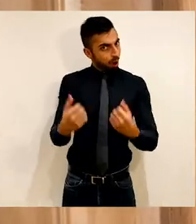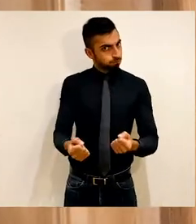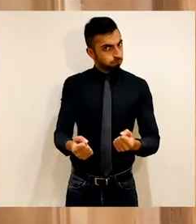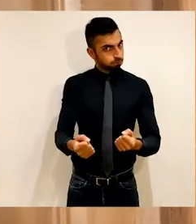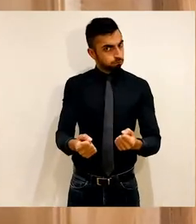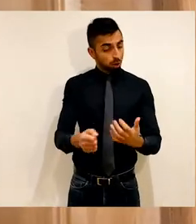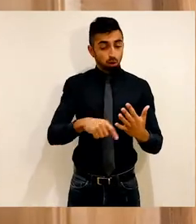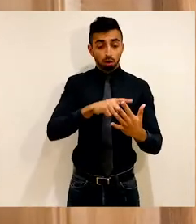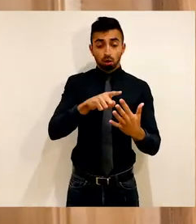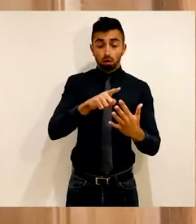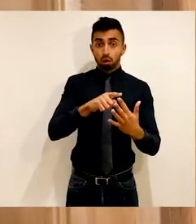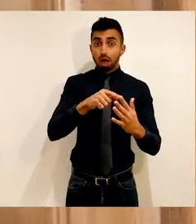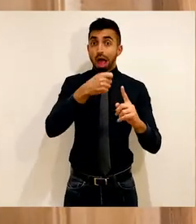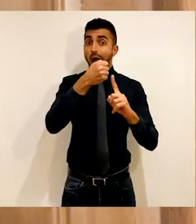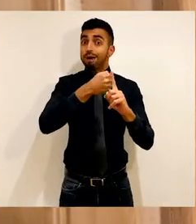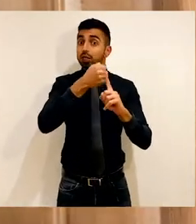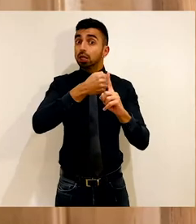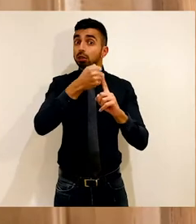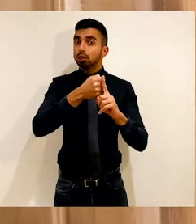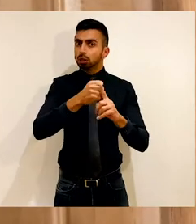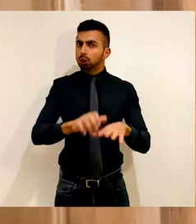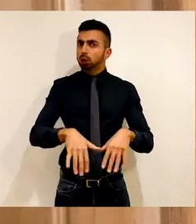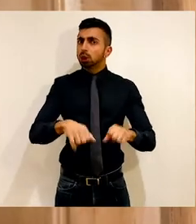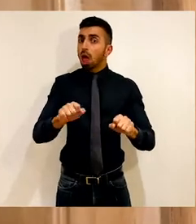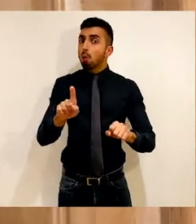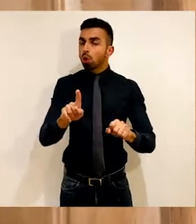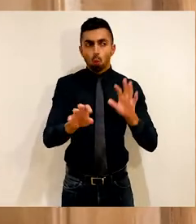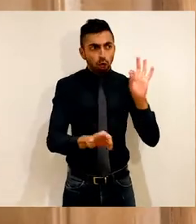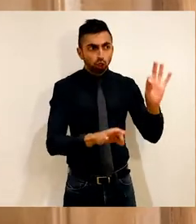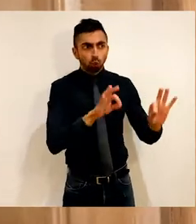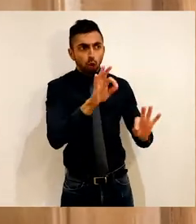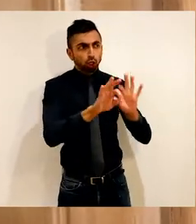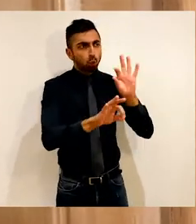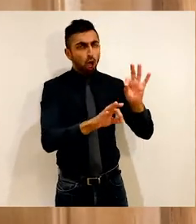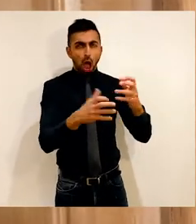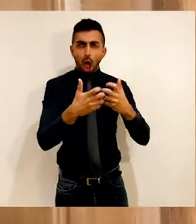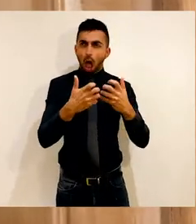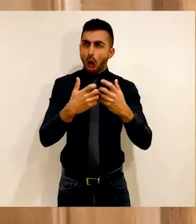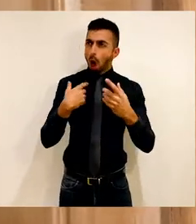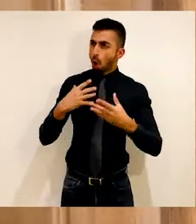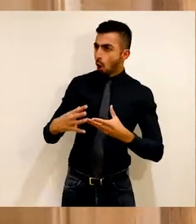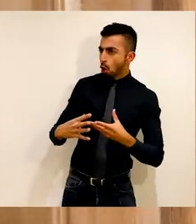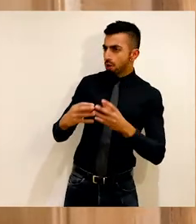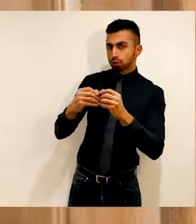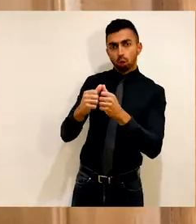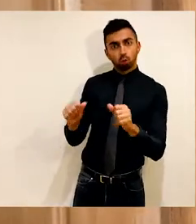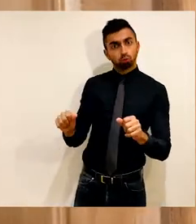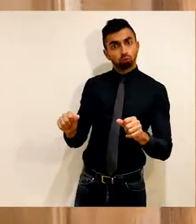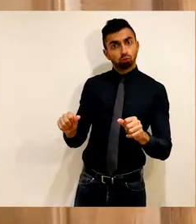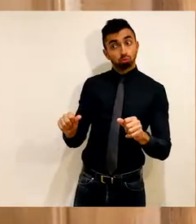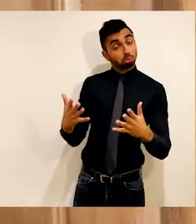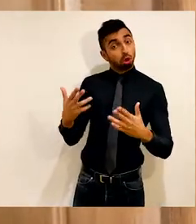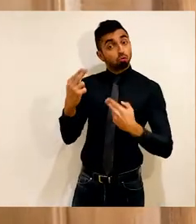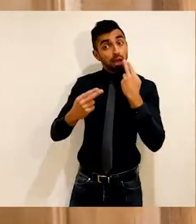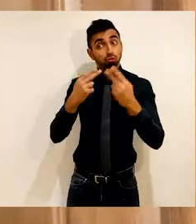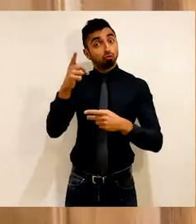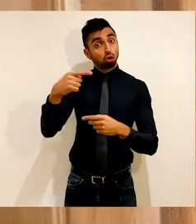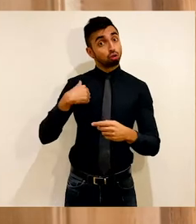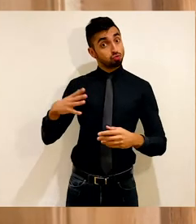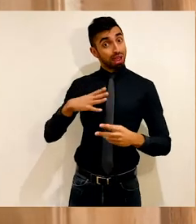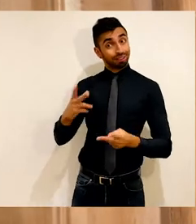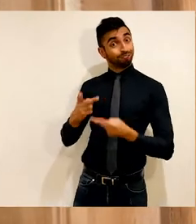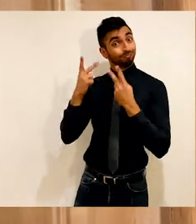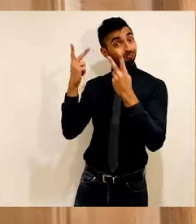experience as an advocate, begin asking questions and try to build solutions. Next time you visit a restaurant.